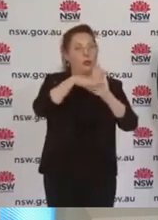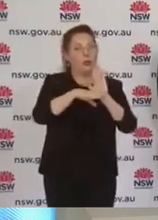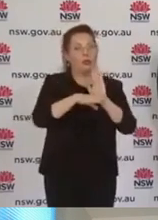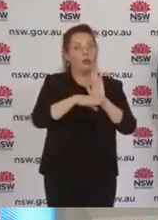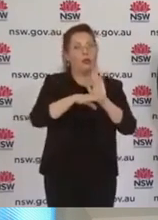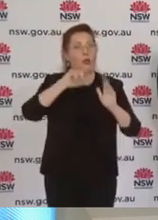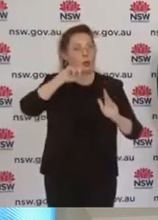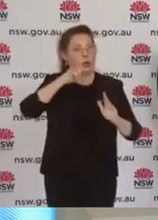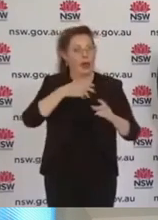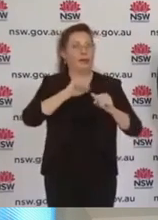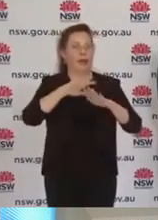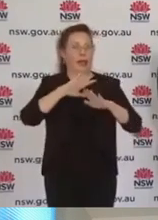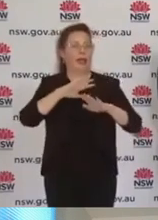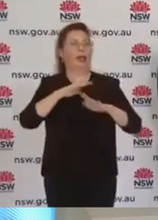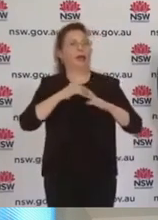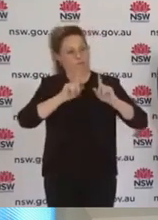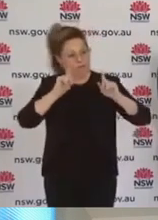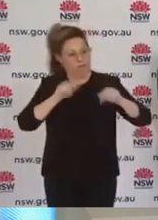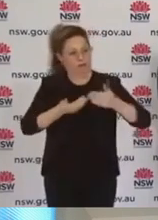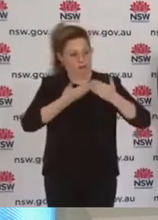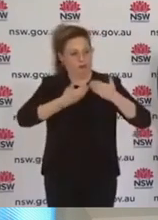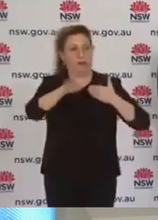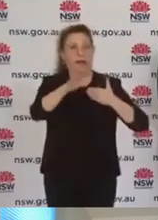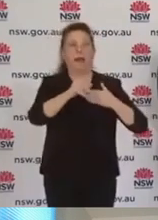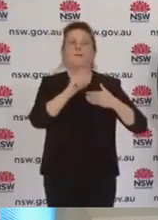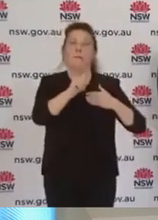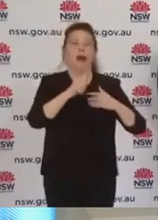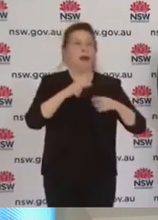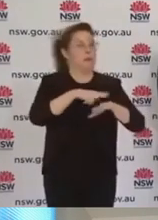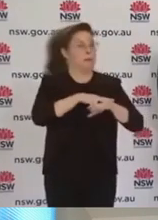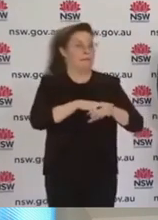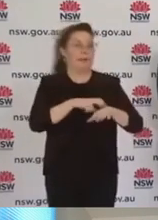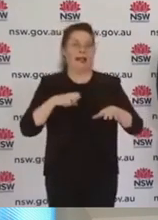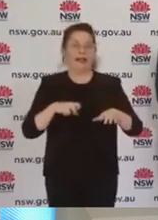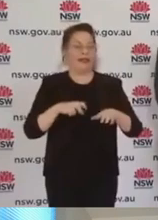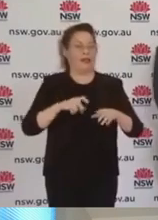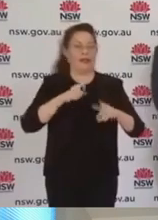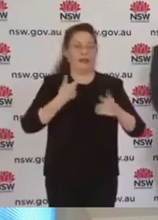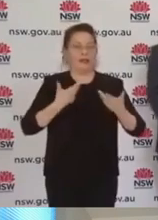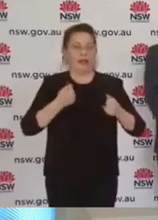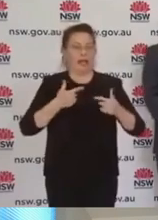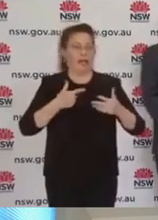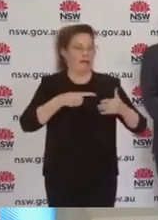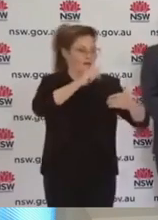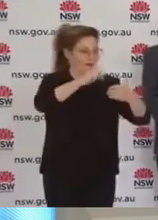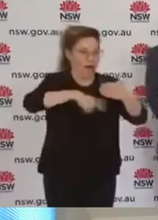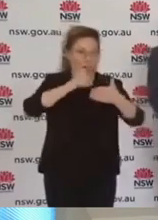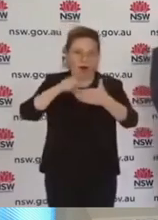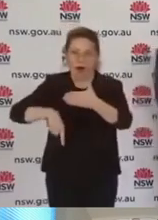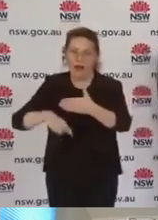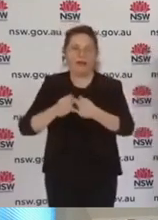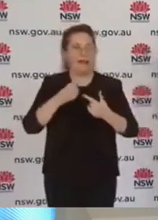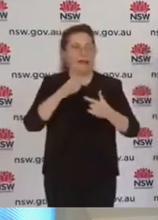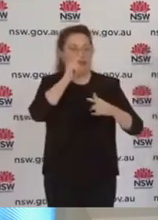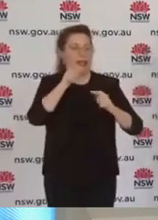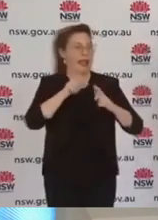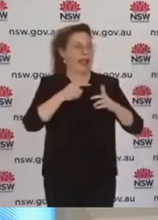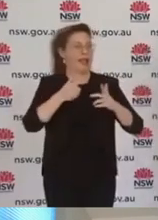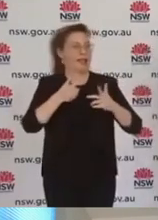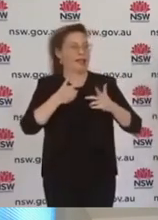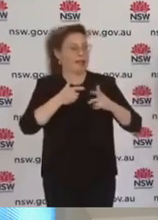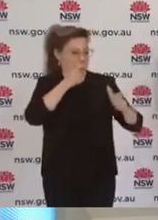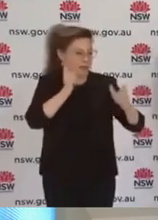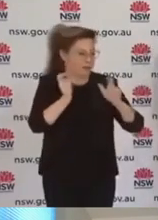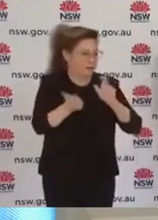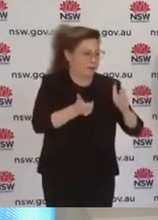impose these additional fines, even though the health orders kick in on Monday morning after midnight. Between now and then, if police have